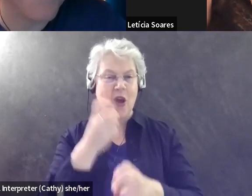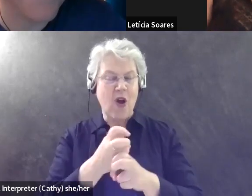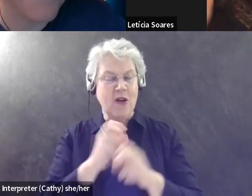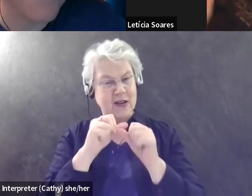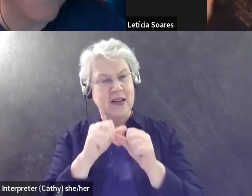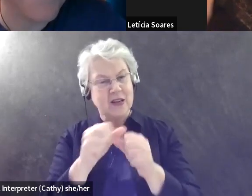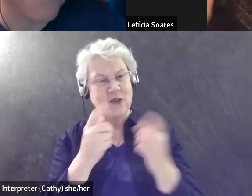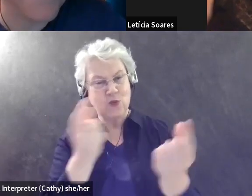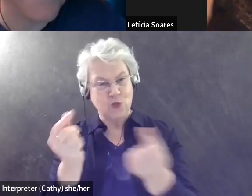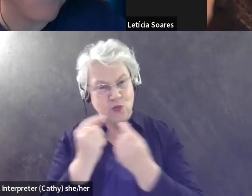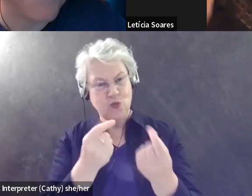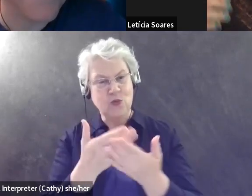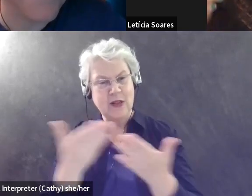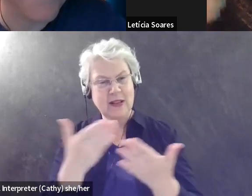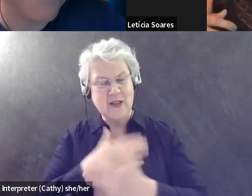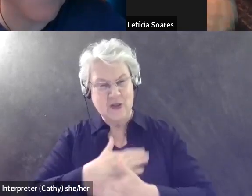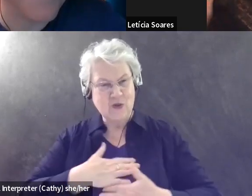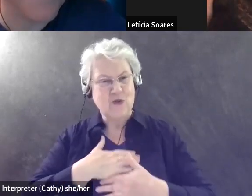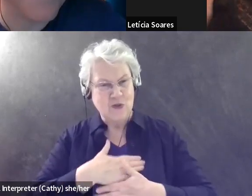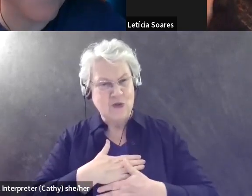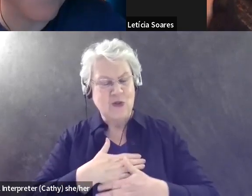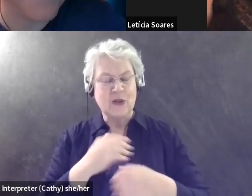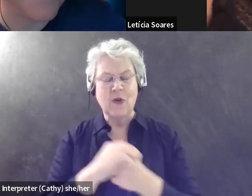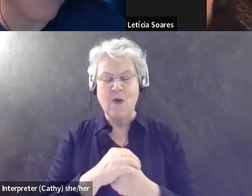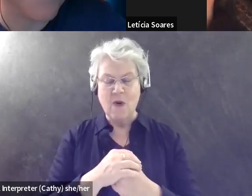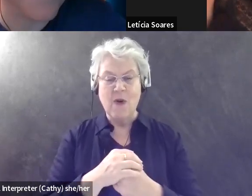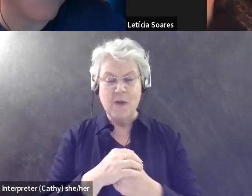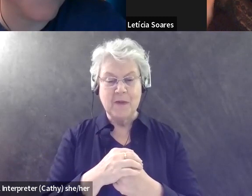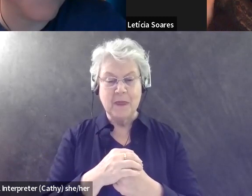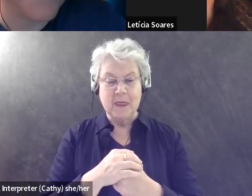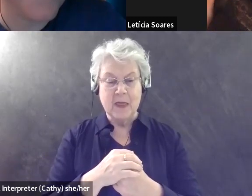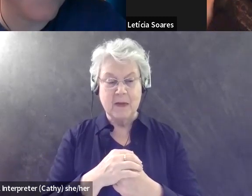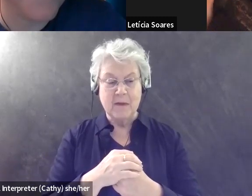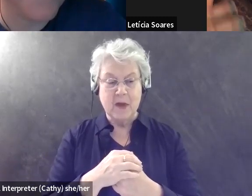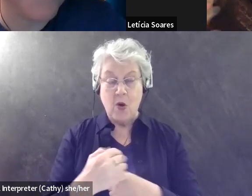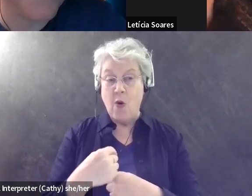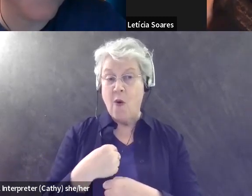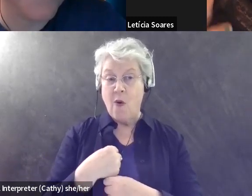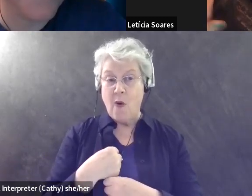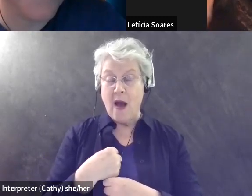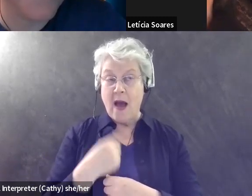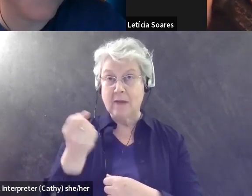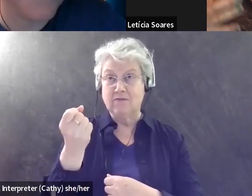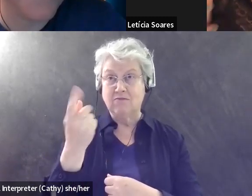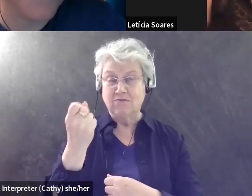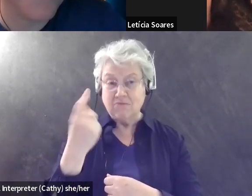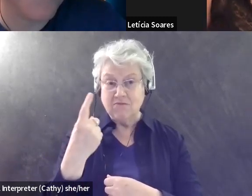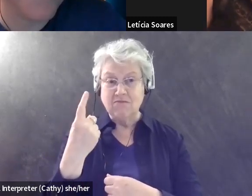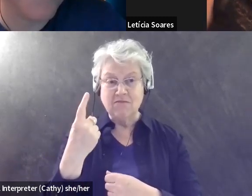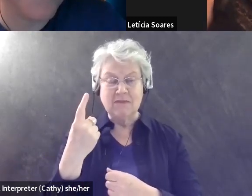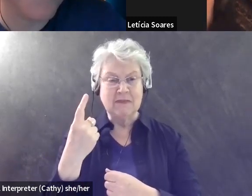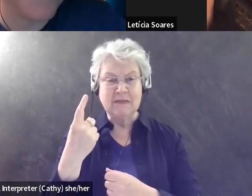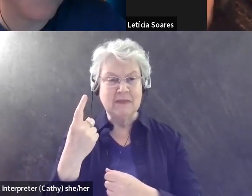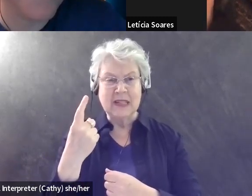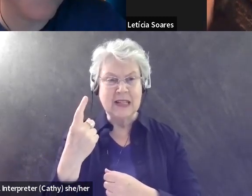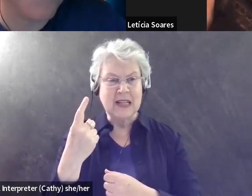you love. And so when I got, I realized, you know, that I was not going